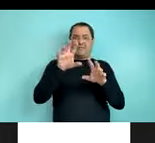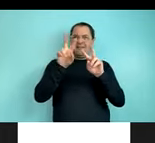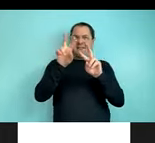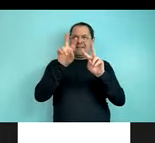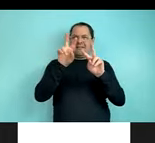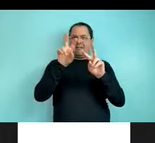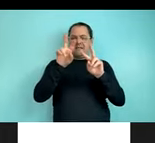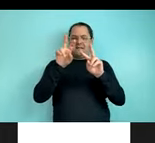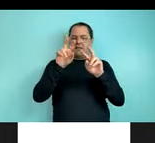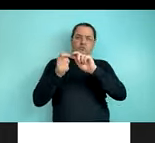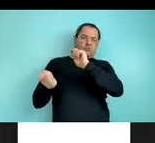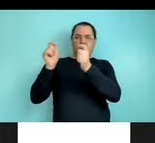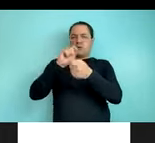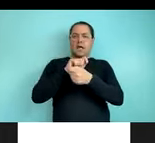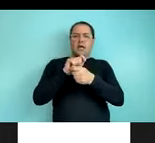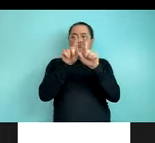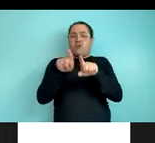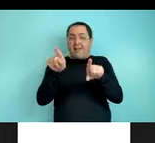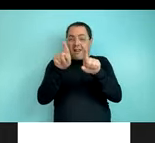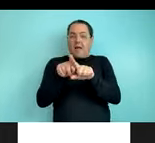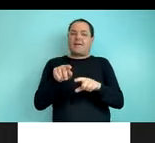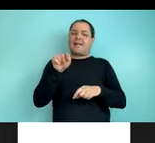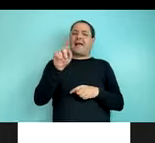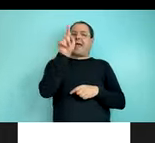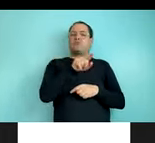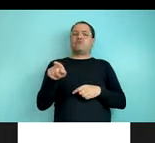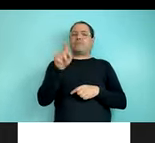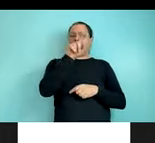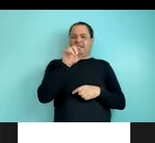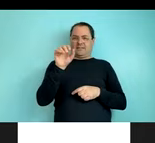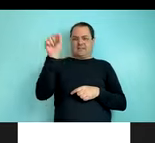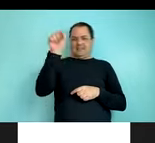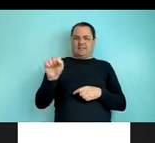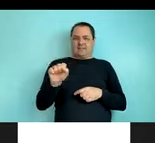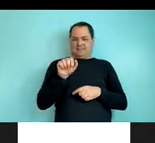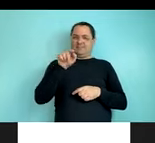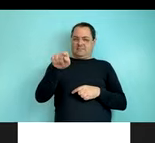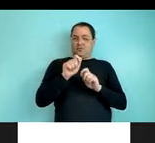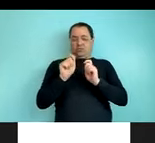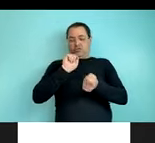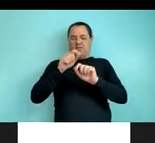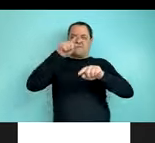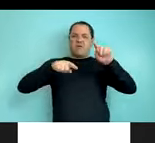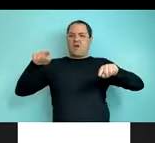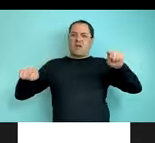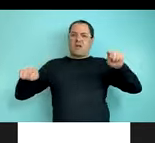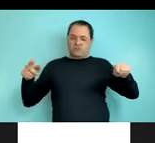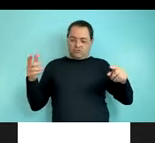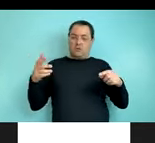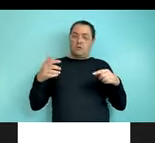entropy change score. And what this measures is the change in the amount of variation at people's responses at test